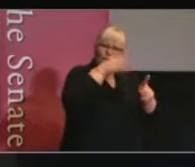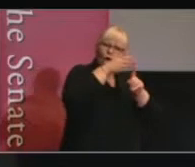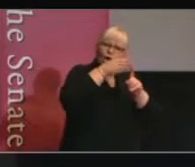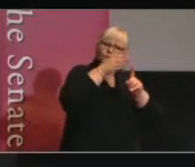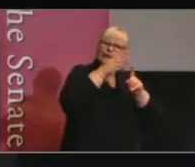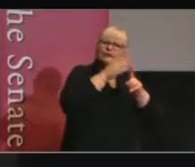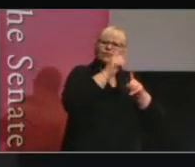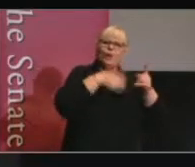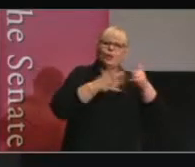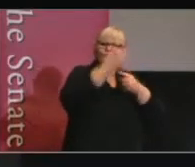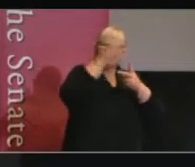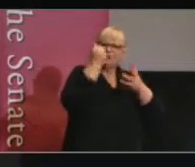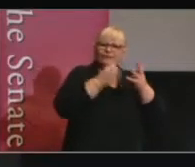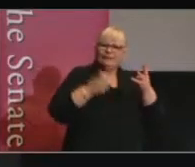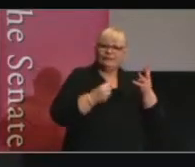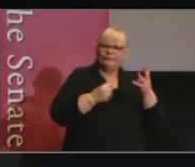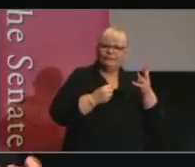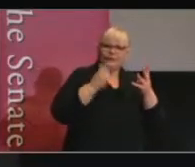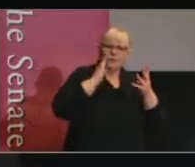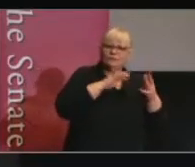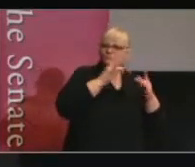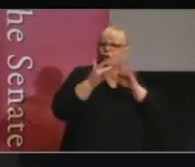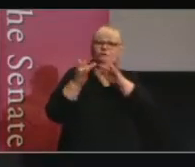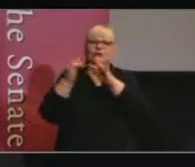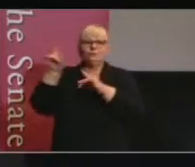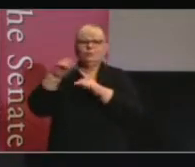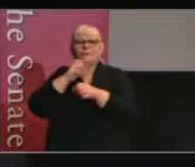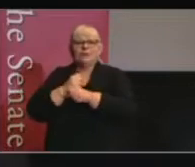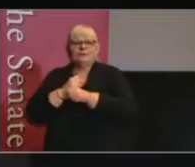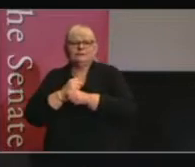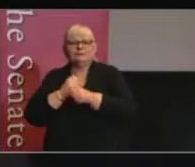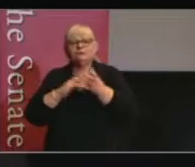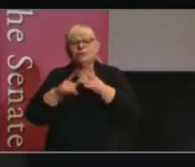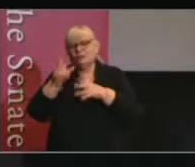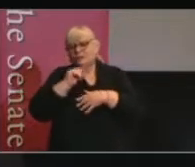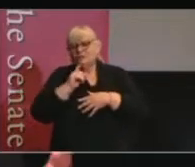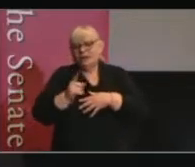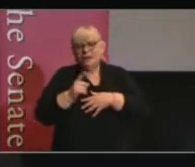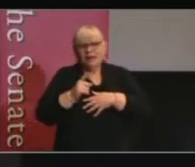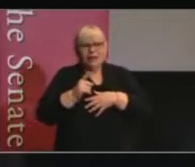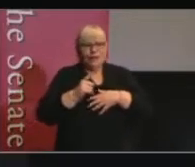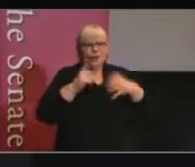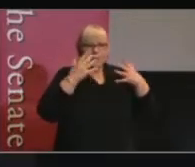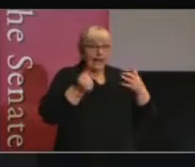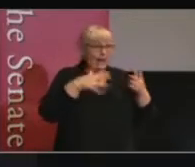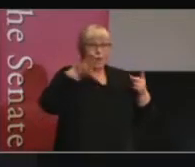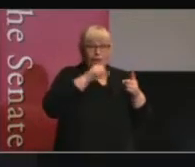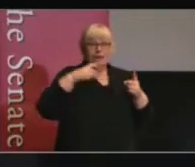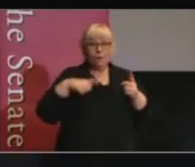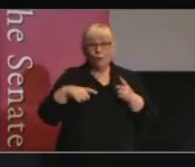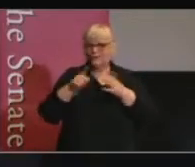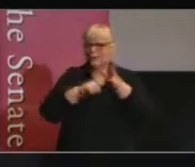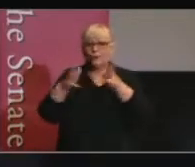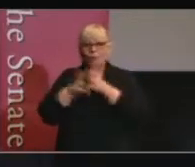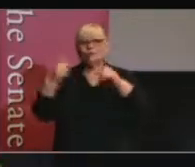engaging with parliament in a slightly broader way, so that you're able to say to your members, it wasn't just that we had a win because we got the